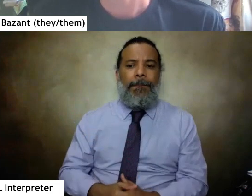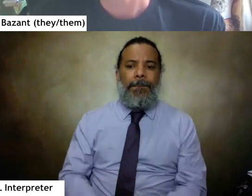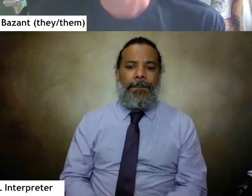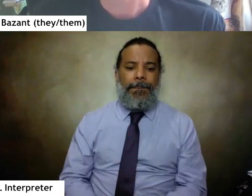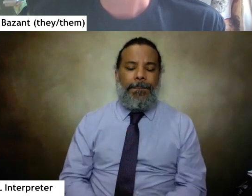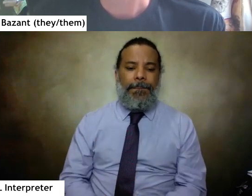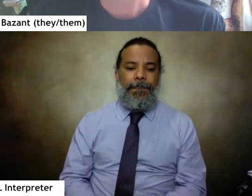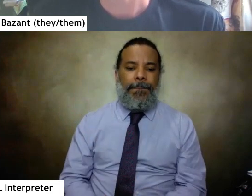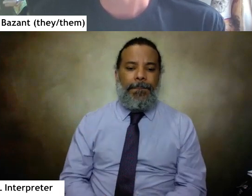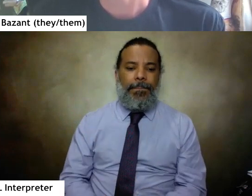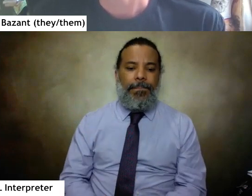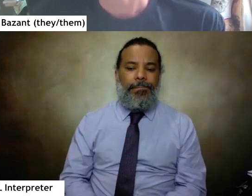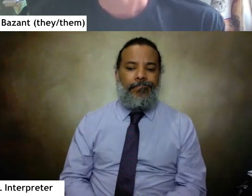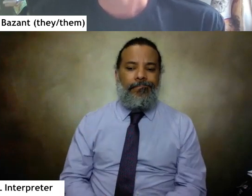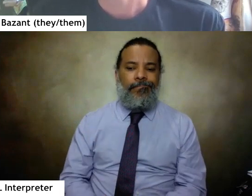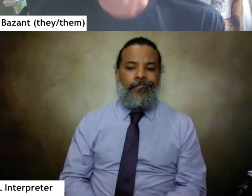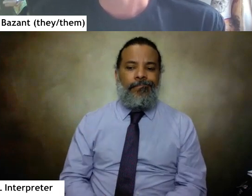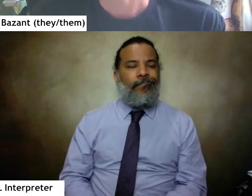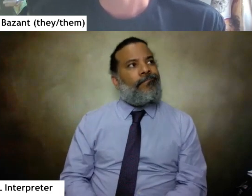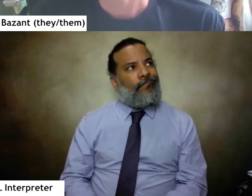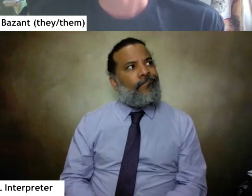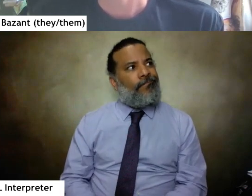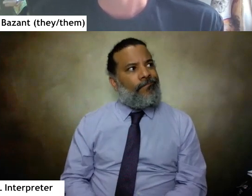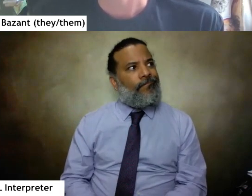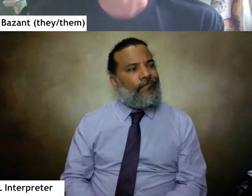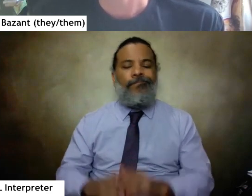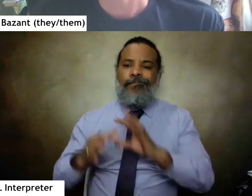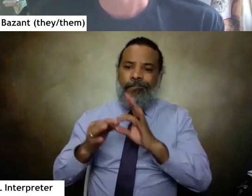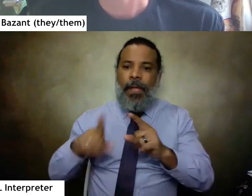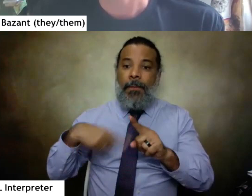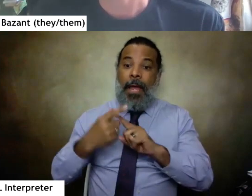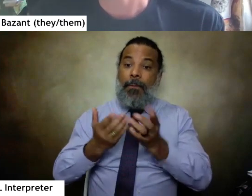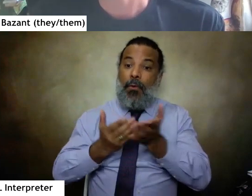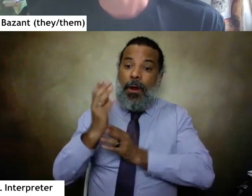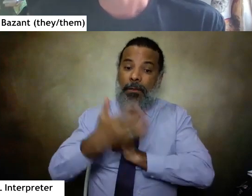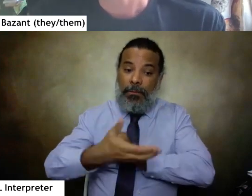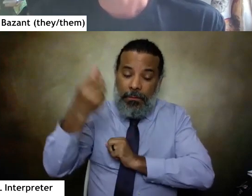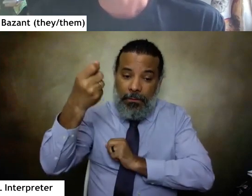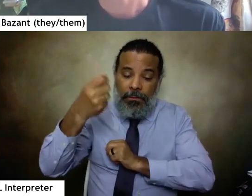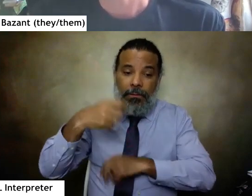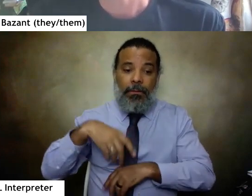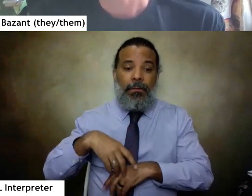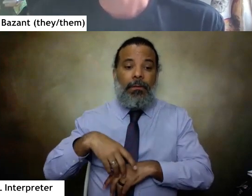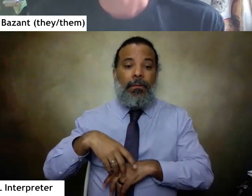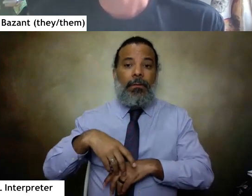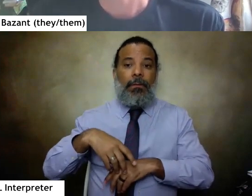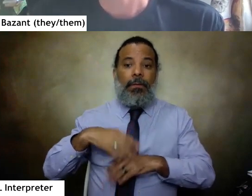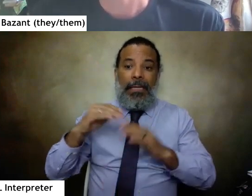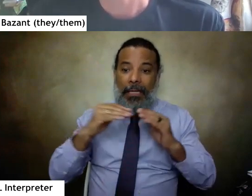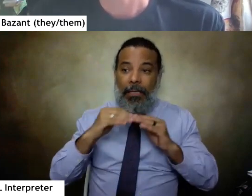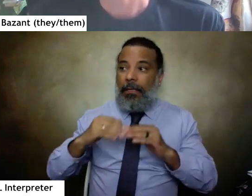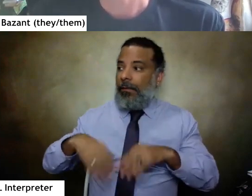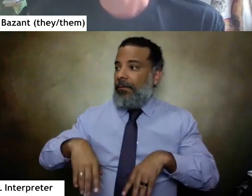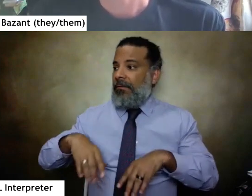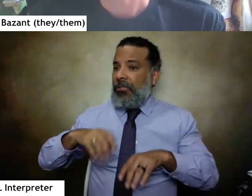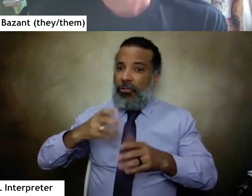in the face of rights being taken away legally and and socially and um judicially